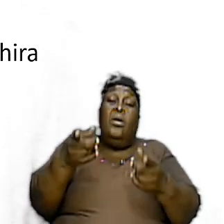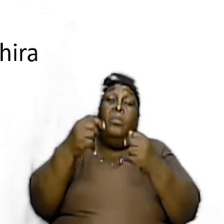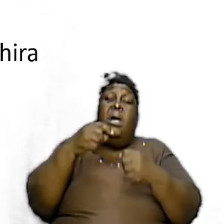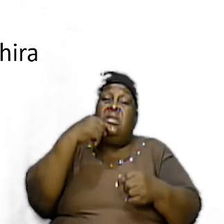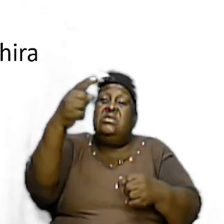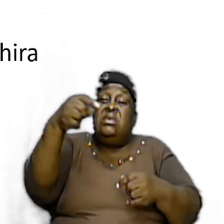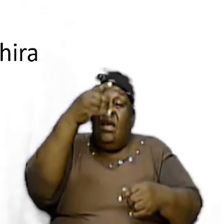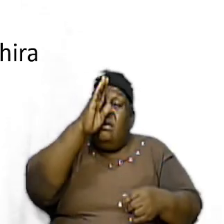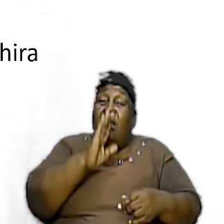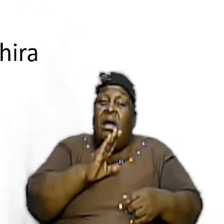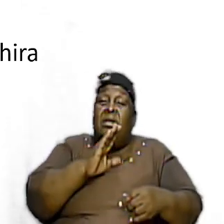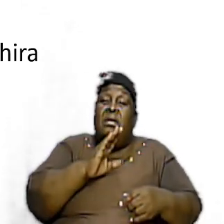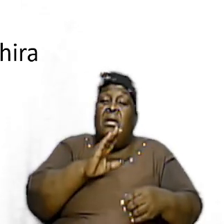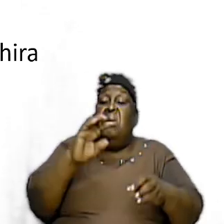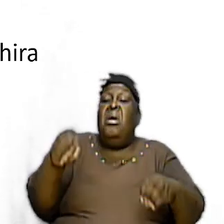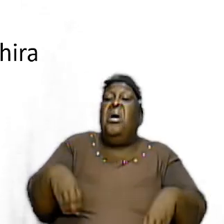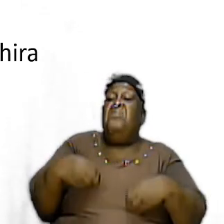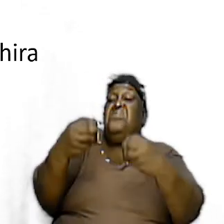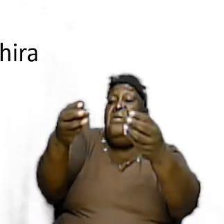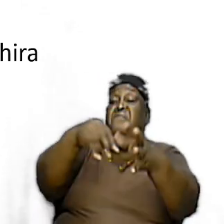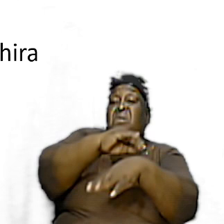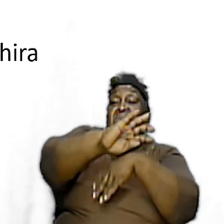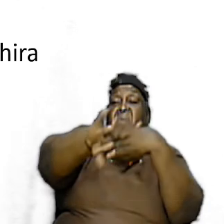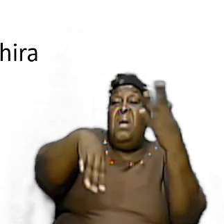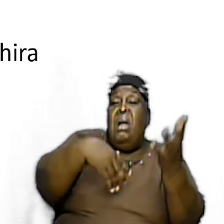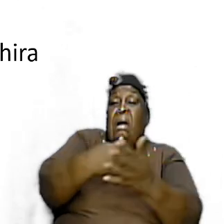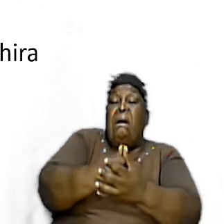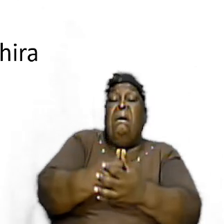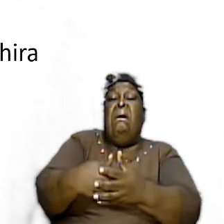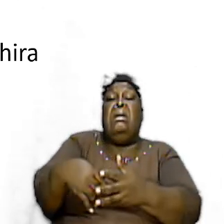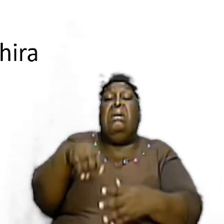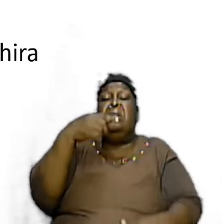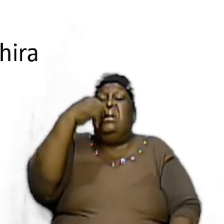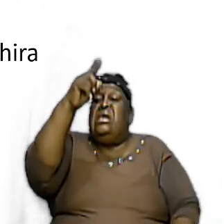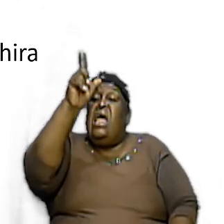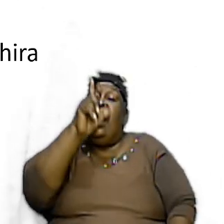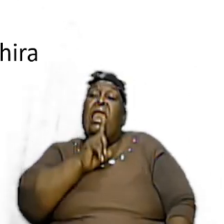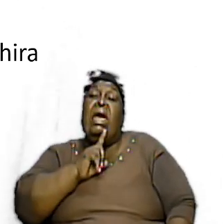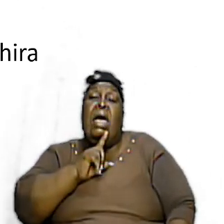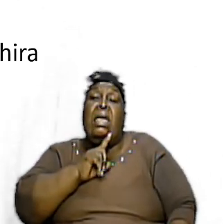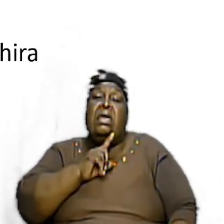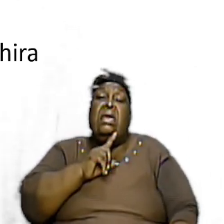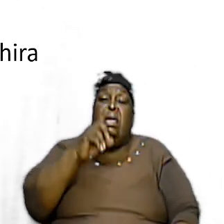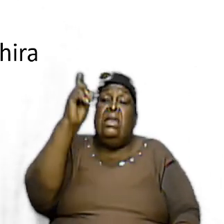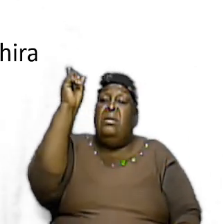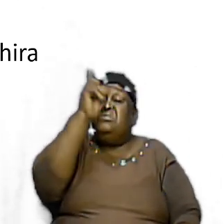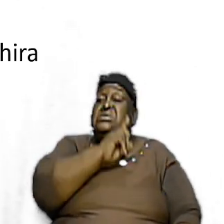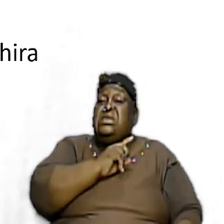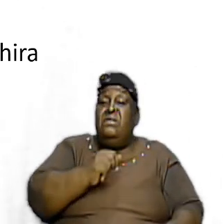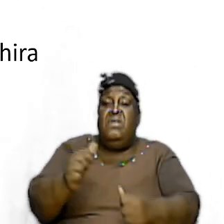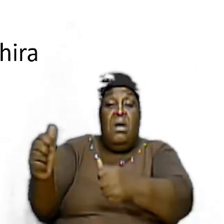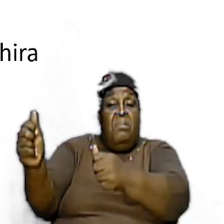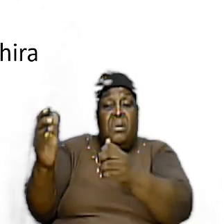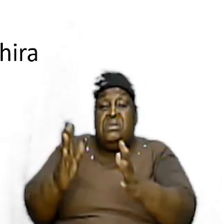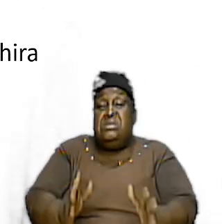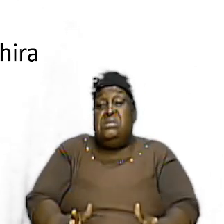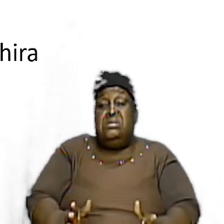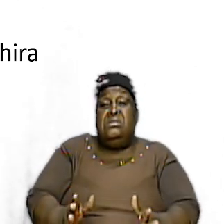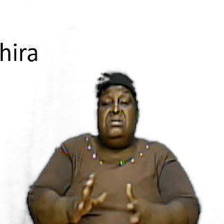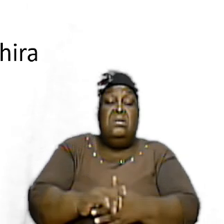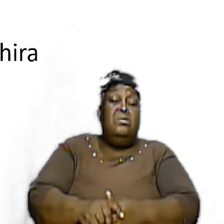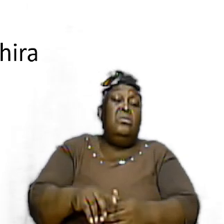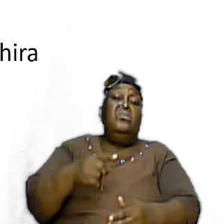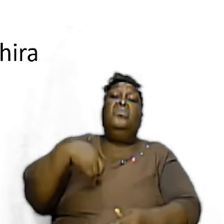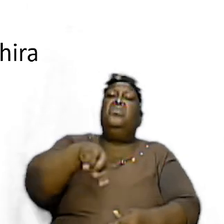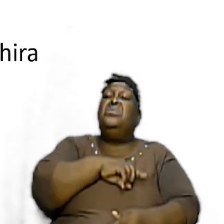that I am giving you all it was a lie they lied to the Holy Ghost they received the apostles and I'm telling us that